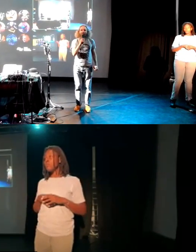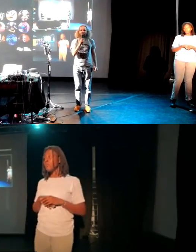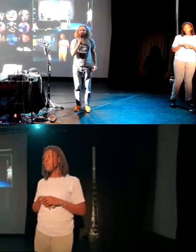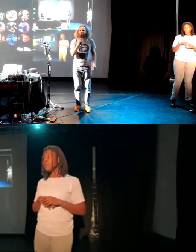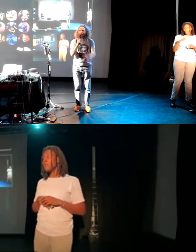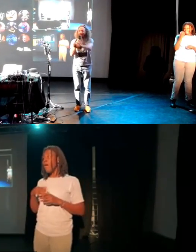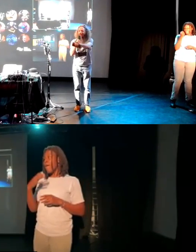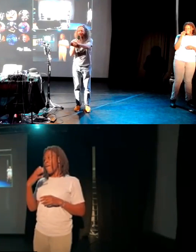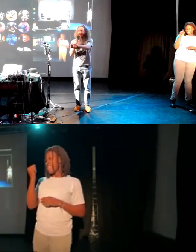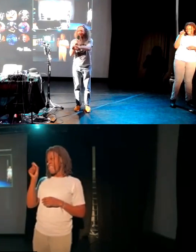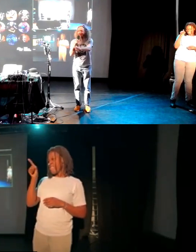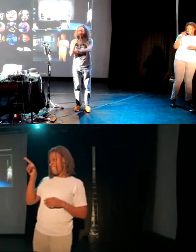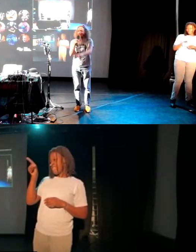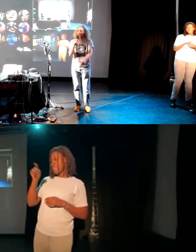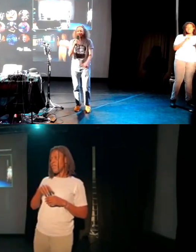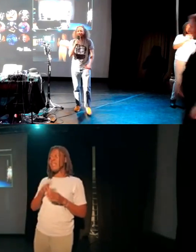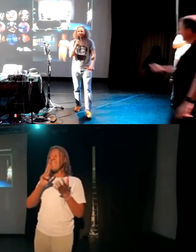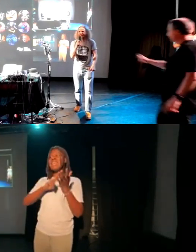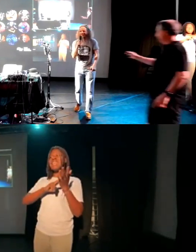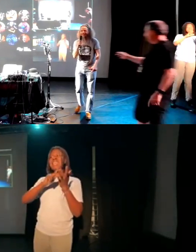We have, think we have Nicola.